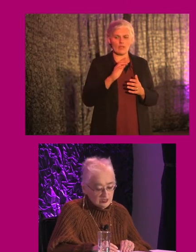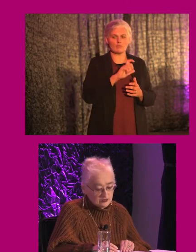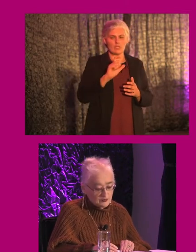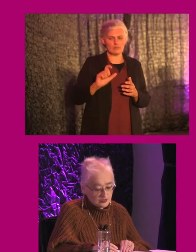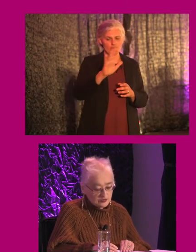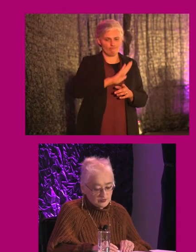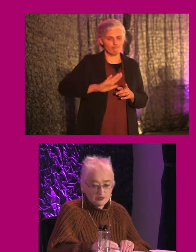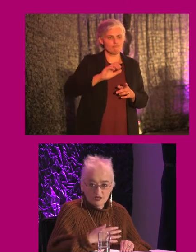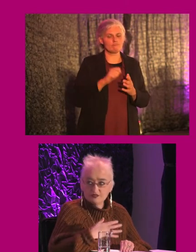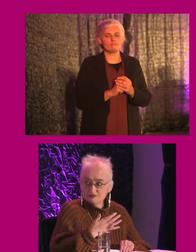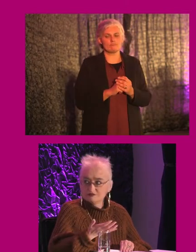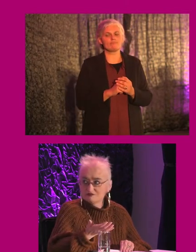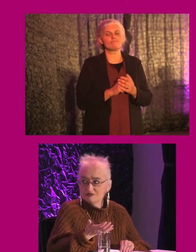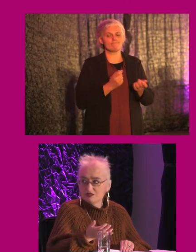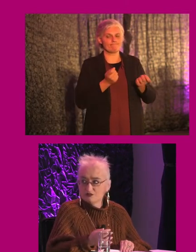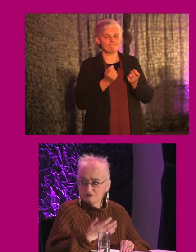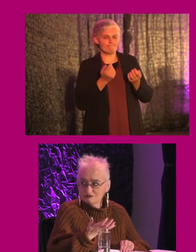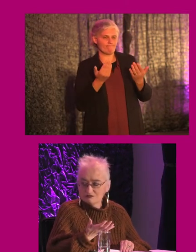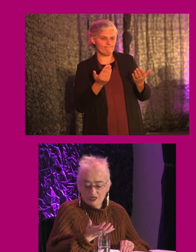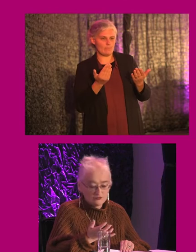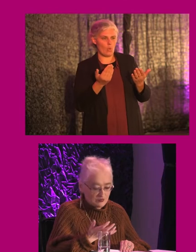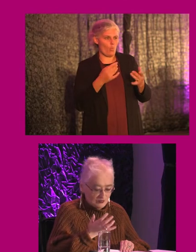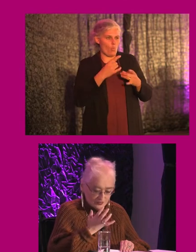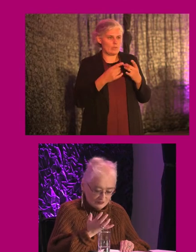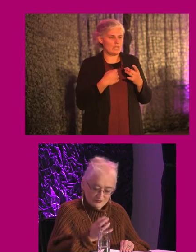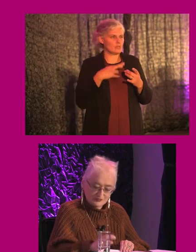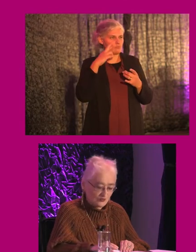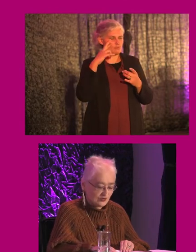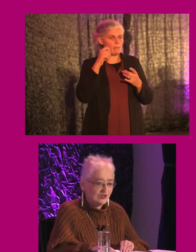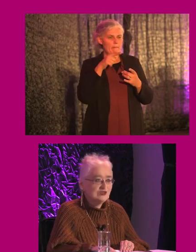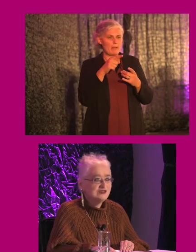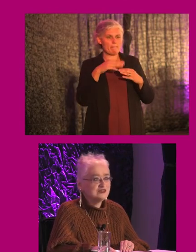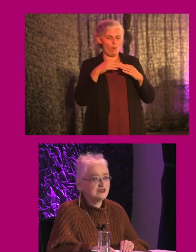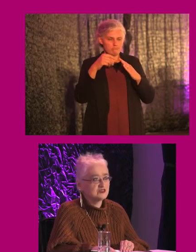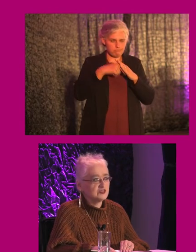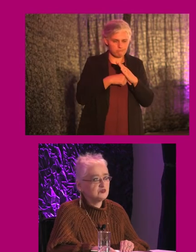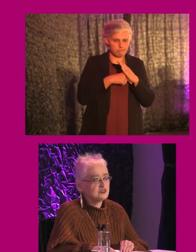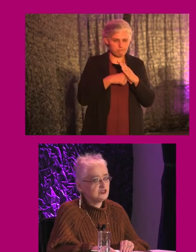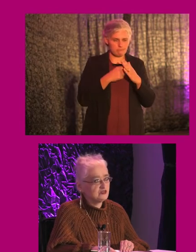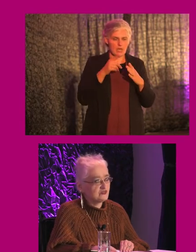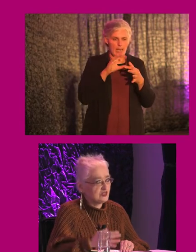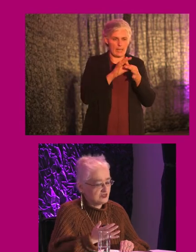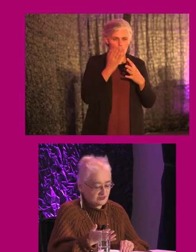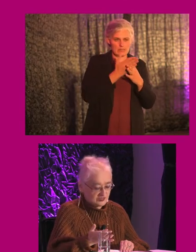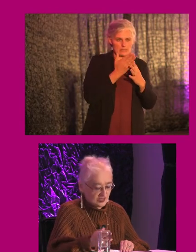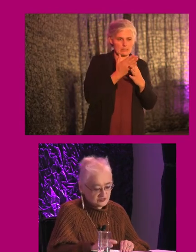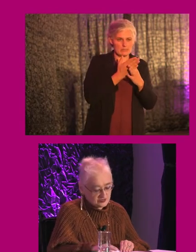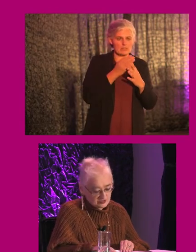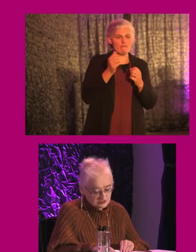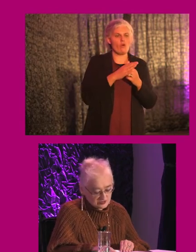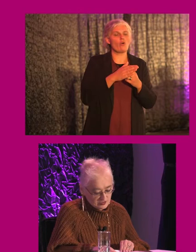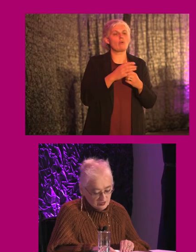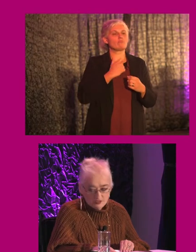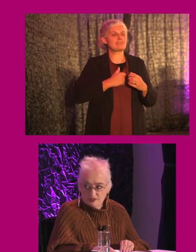grappling with a bit because, you know, we have to remember, there's more to accessibility and universal access